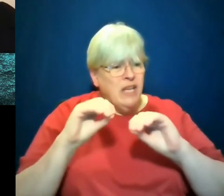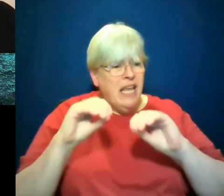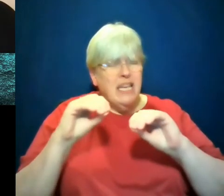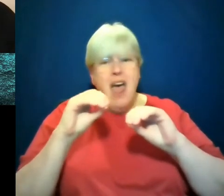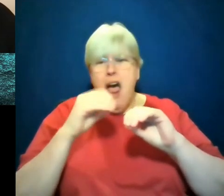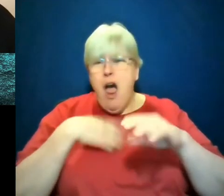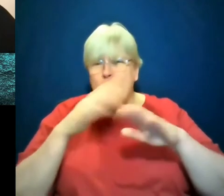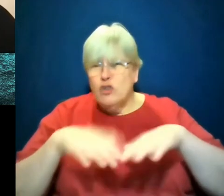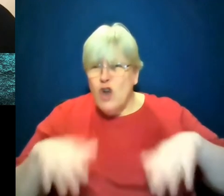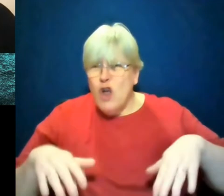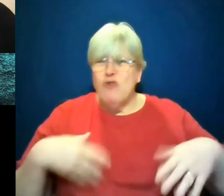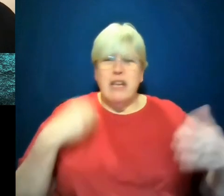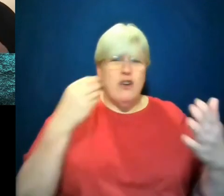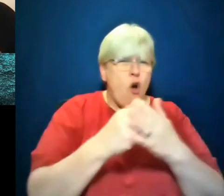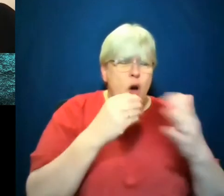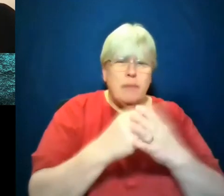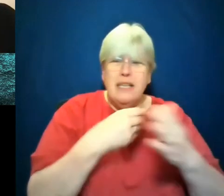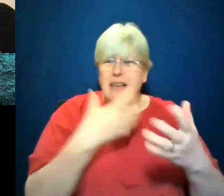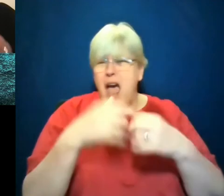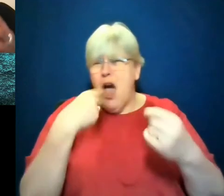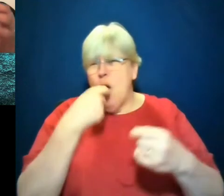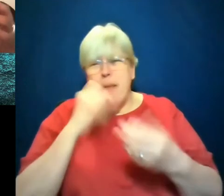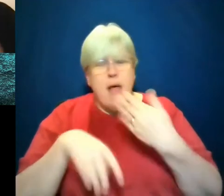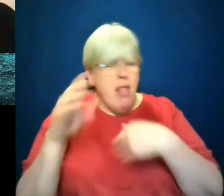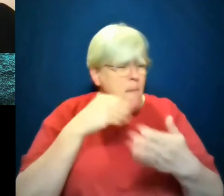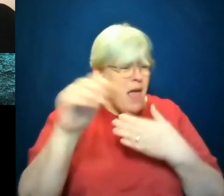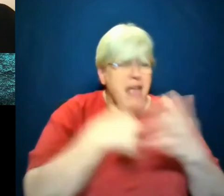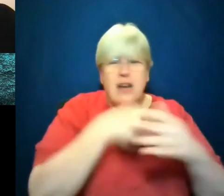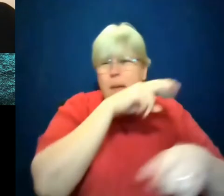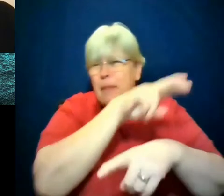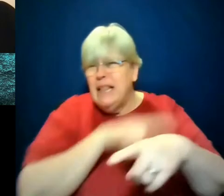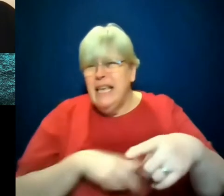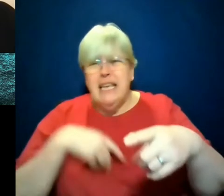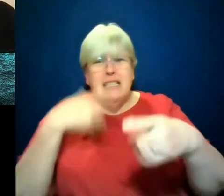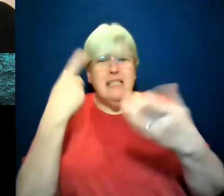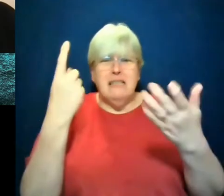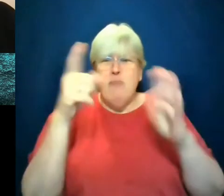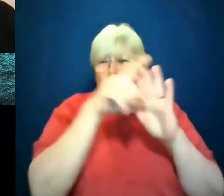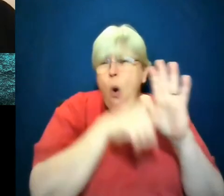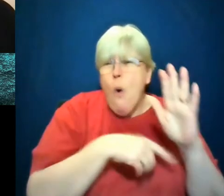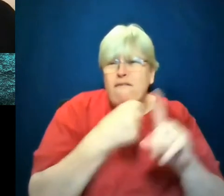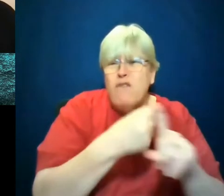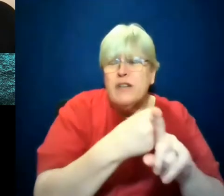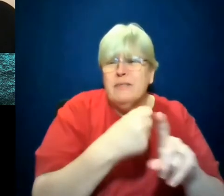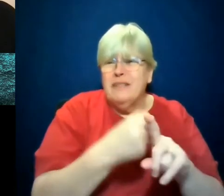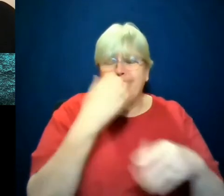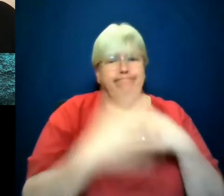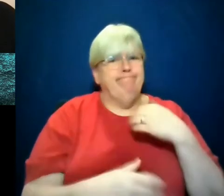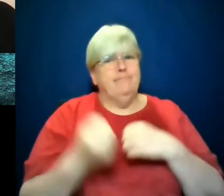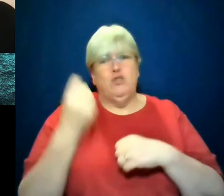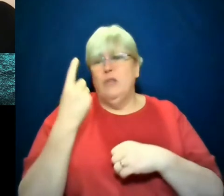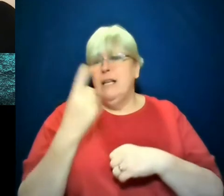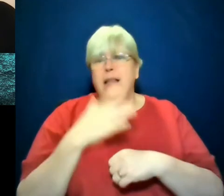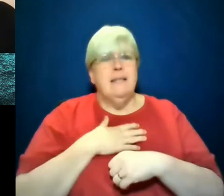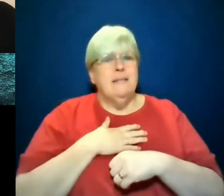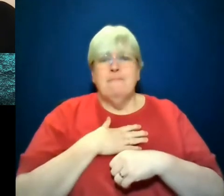get jobs, how people are paid. It shows up in policing and law enforcement. But I did not realize the degree to which